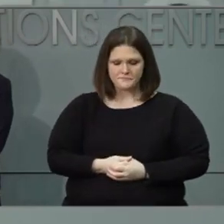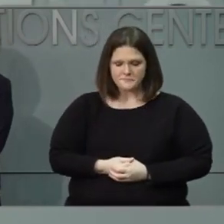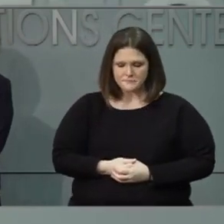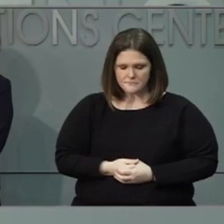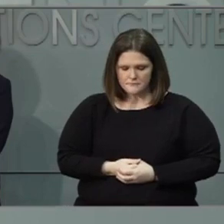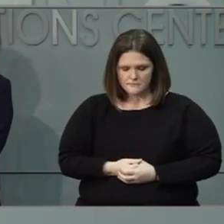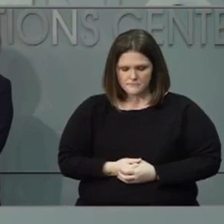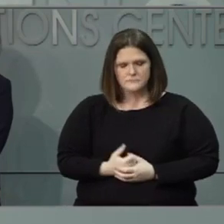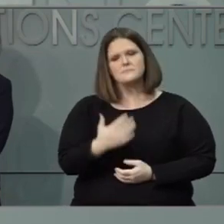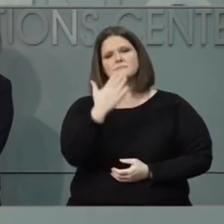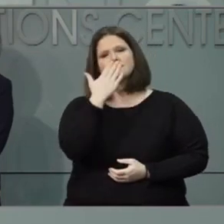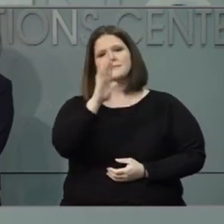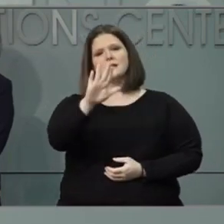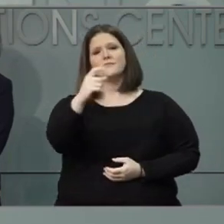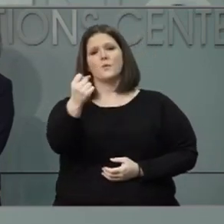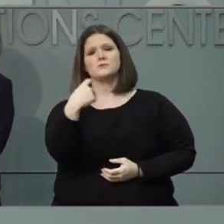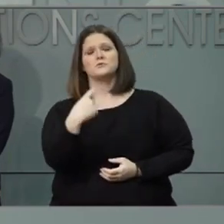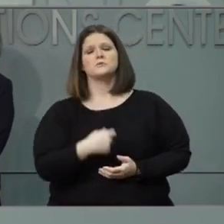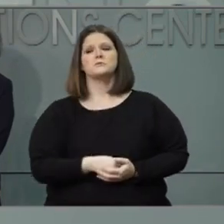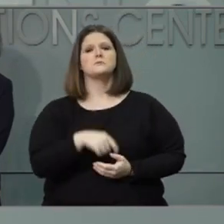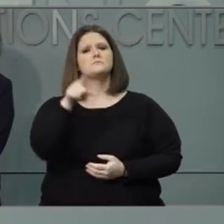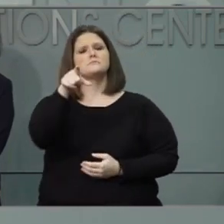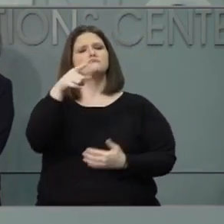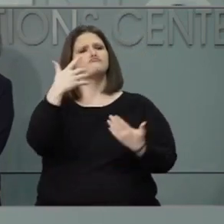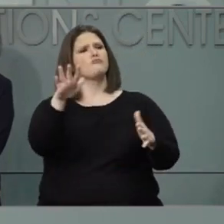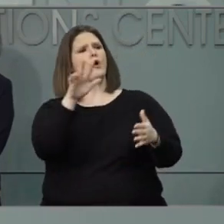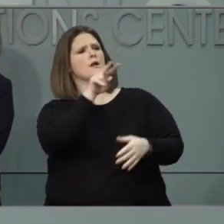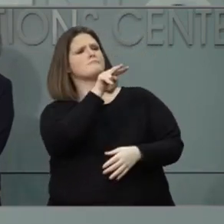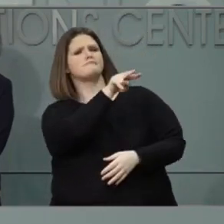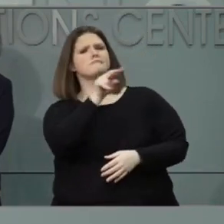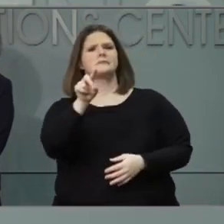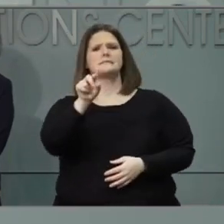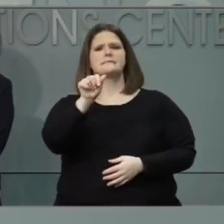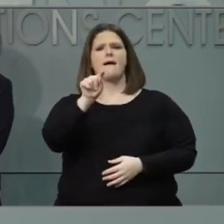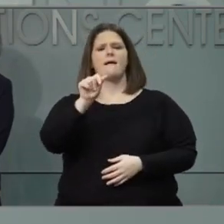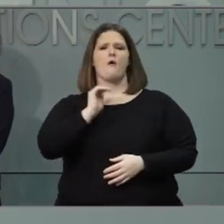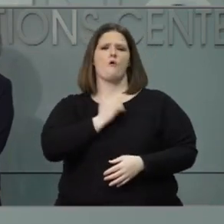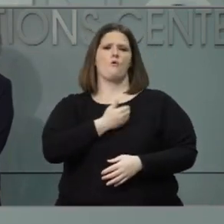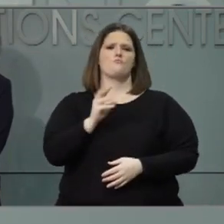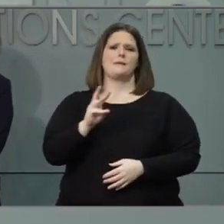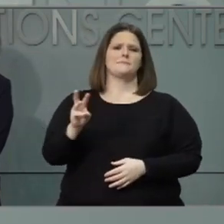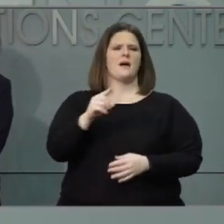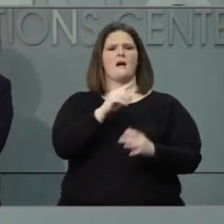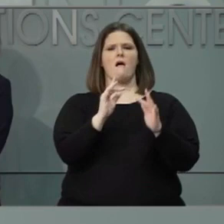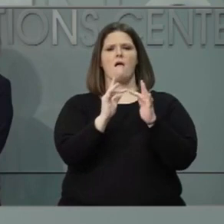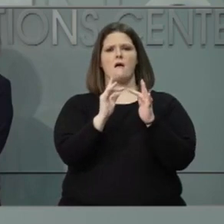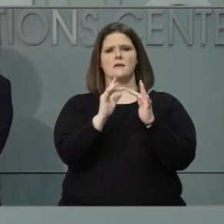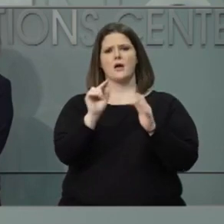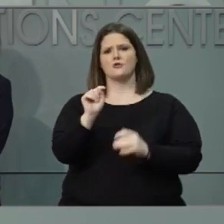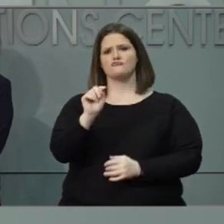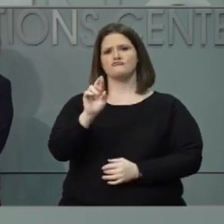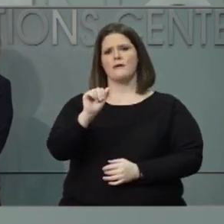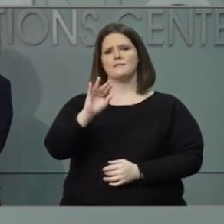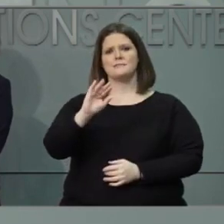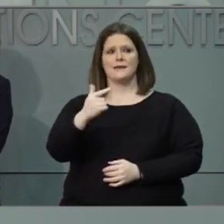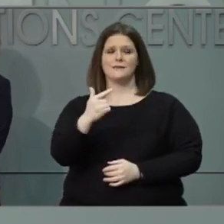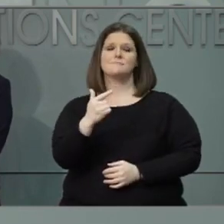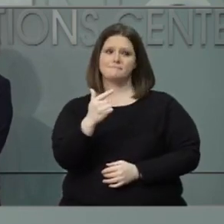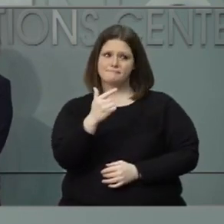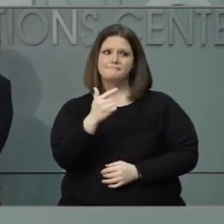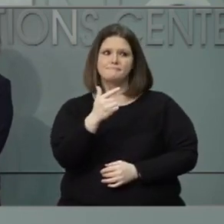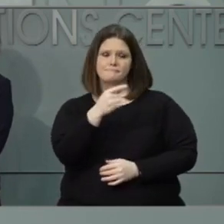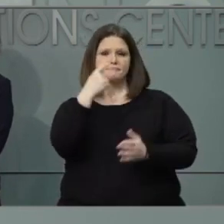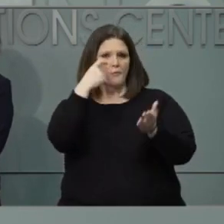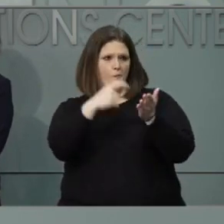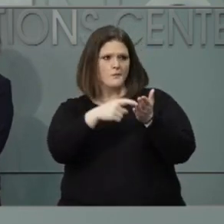Thanks for the question. As you know, we post data on our website related to some of our contact tracing. It is at a high, high level. So you